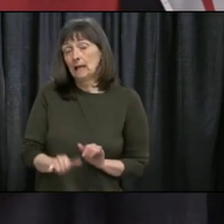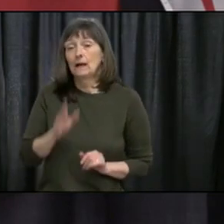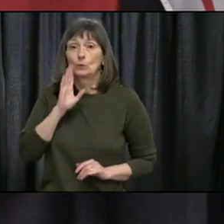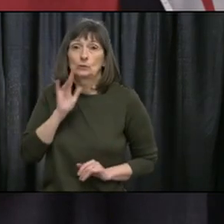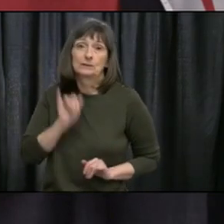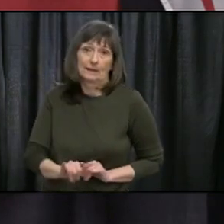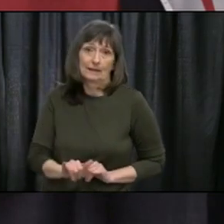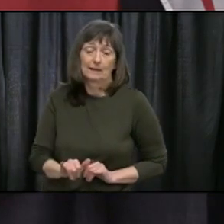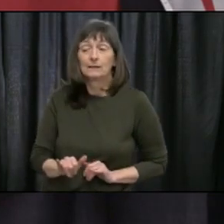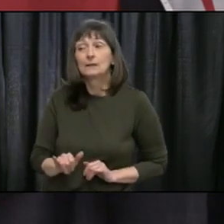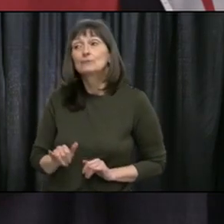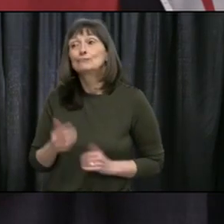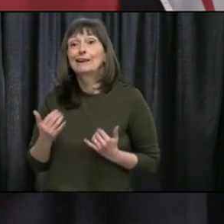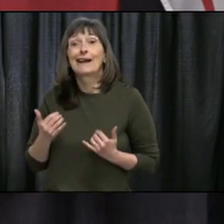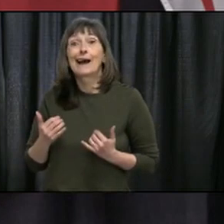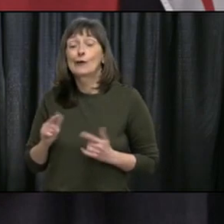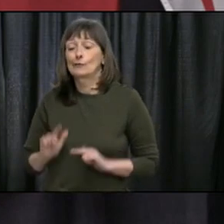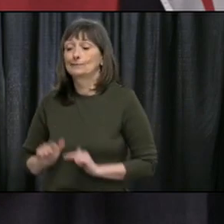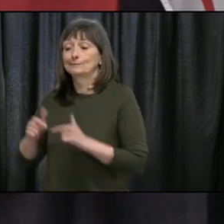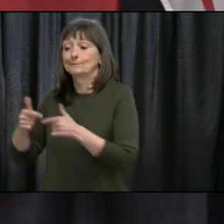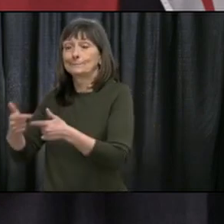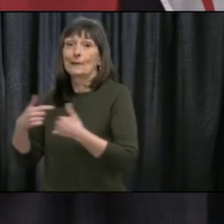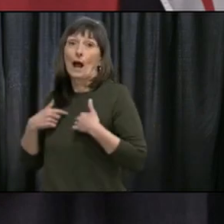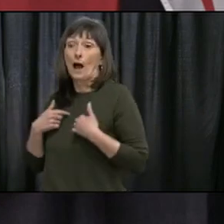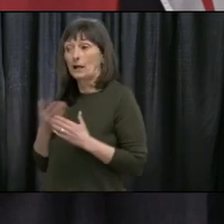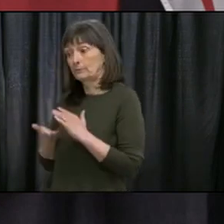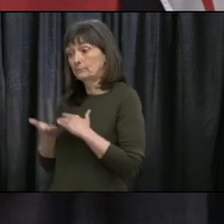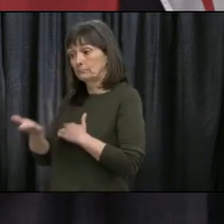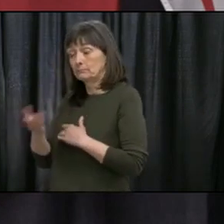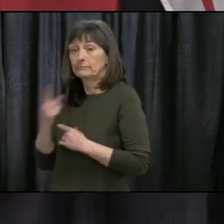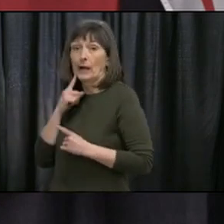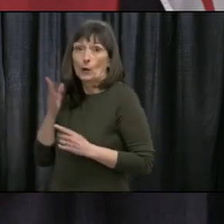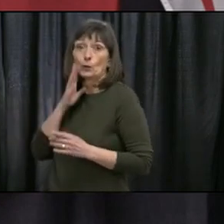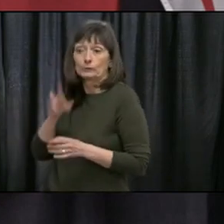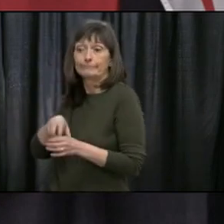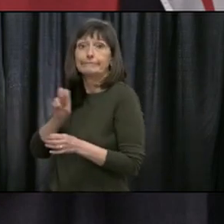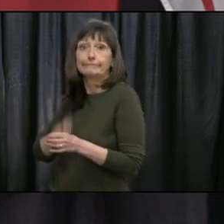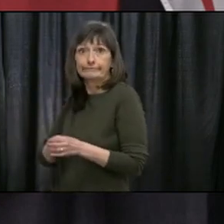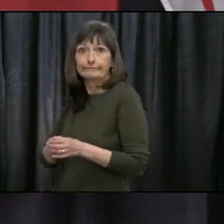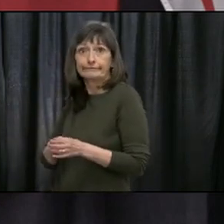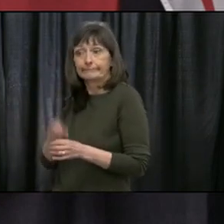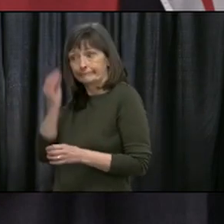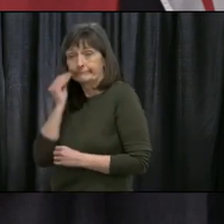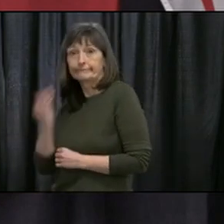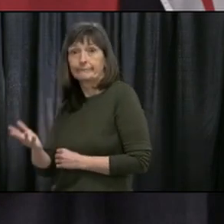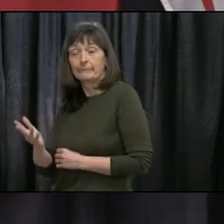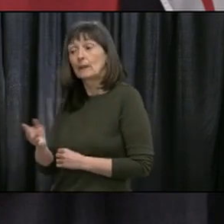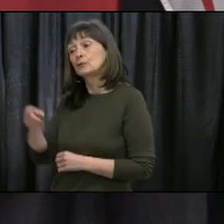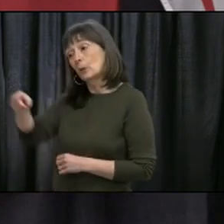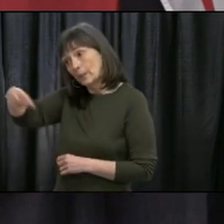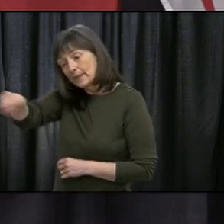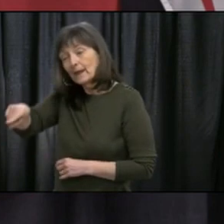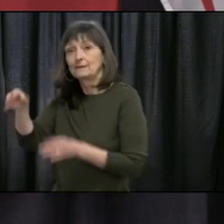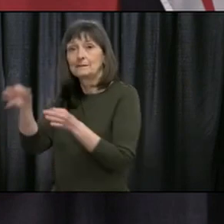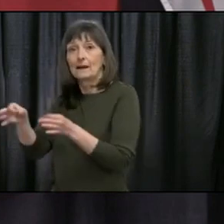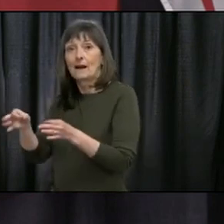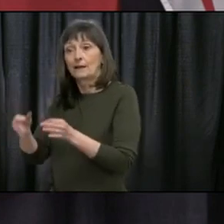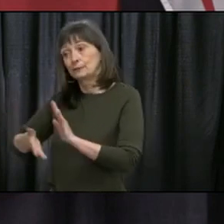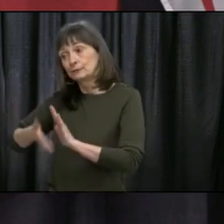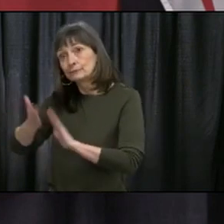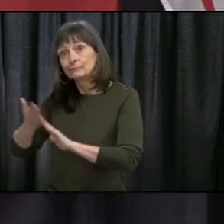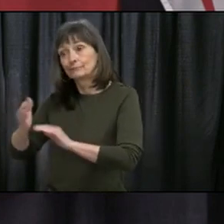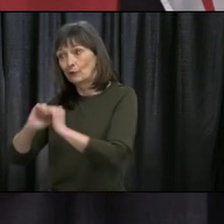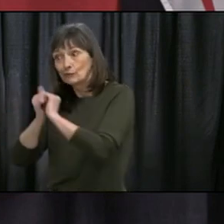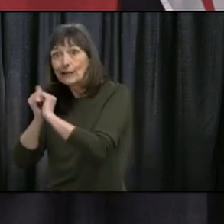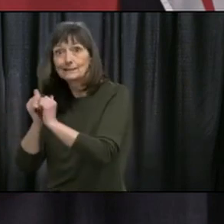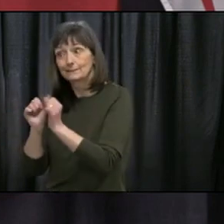party that will determine now that since I submitted my resignation, it's the party that would determine when the leadership race would the one